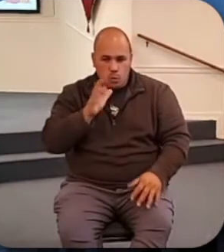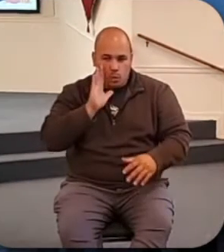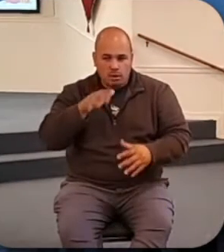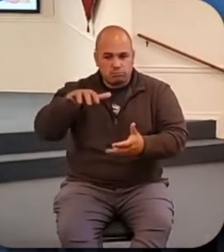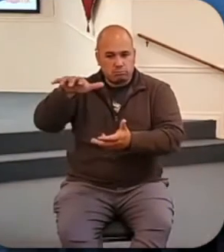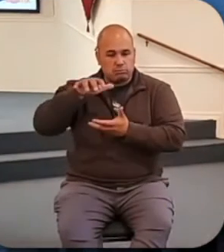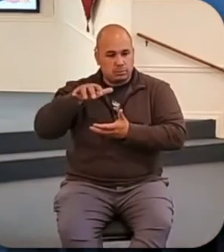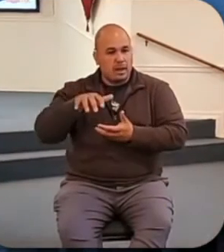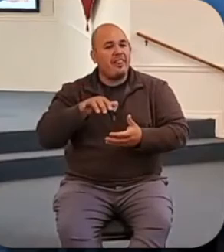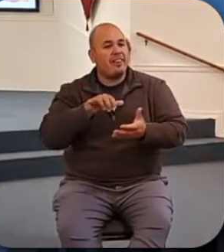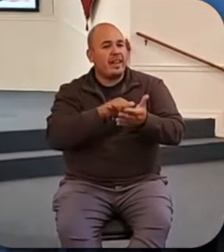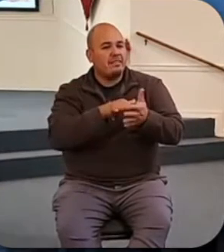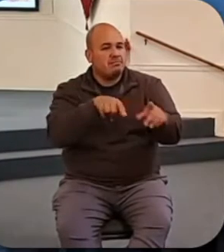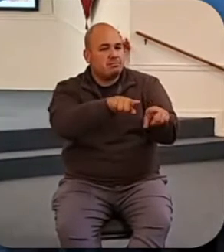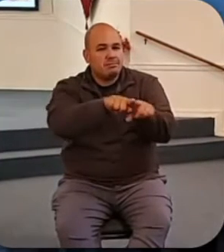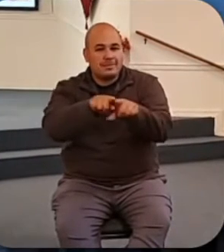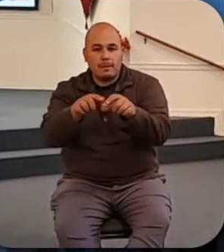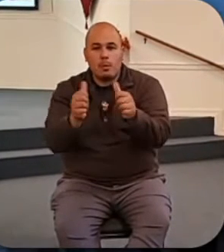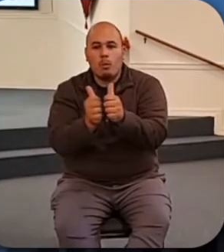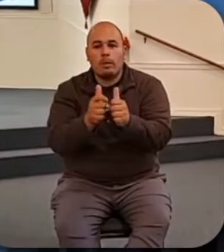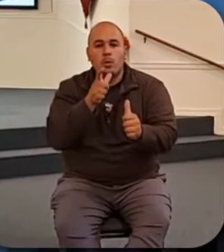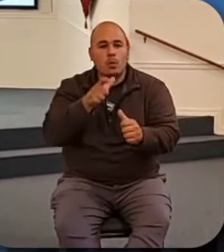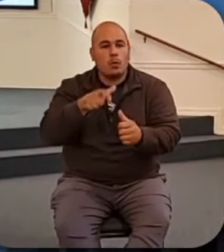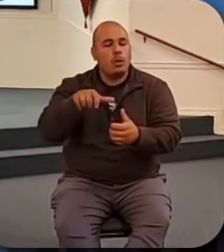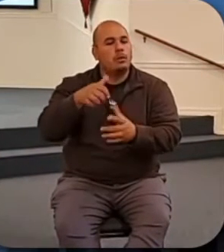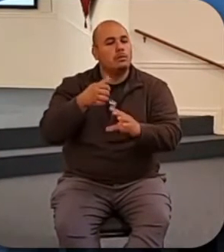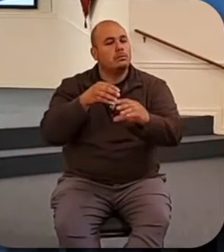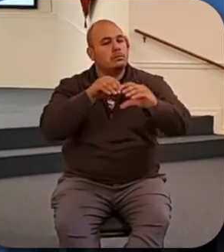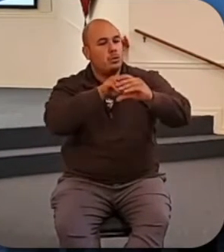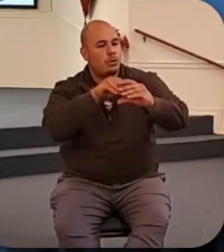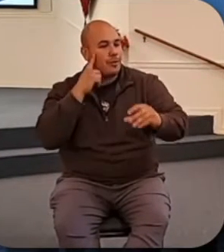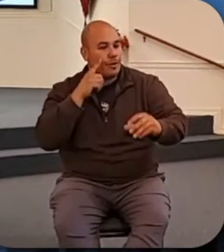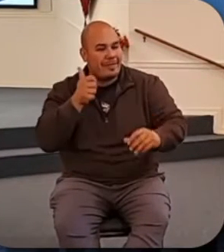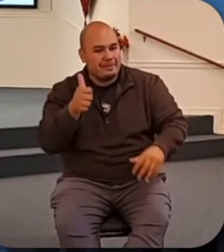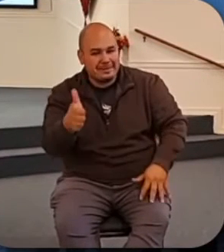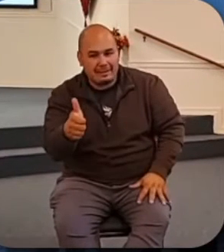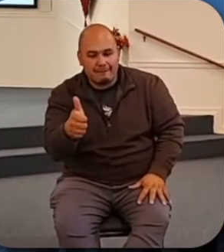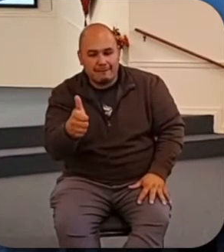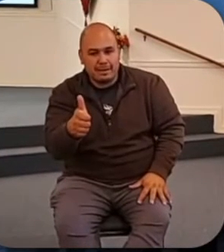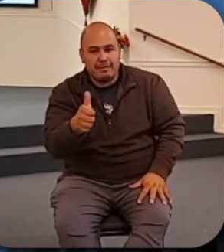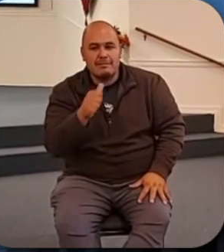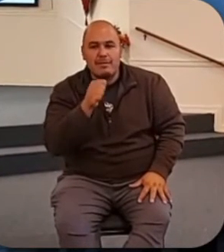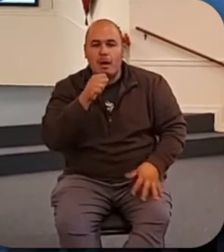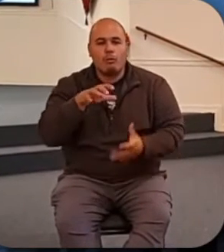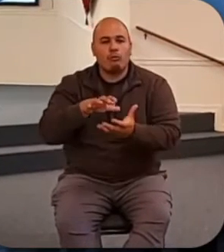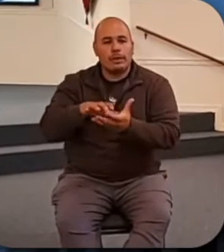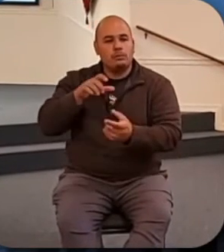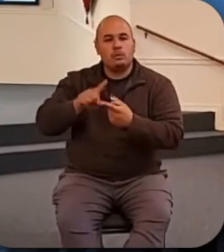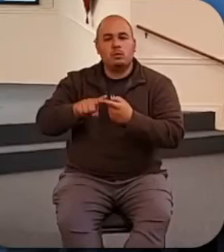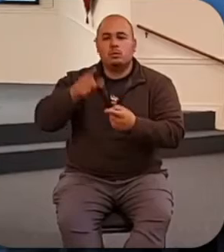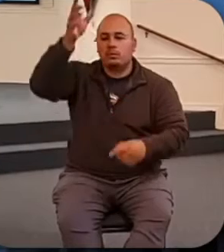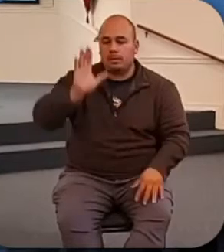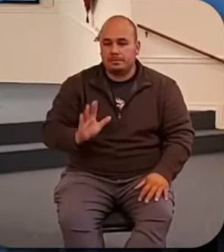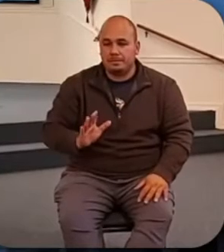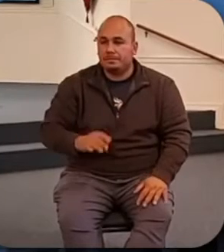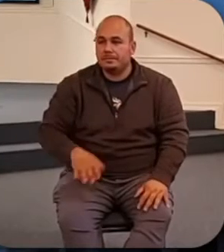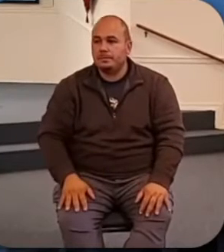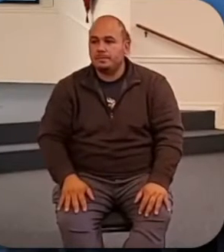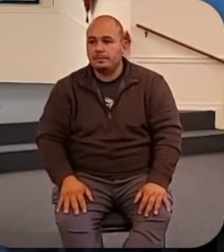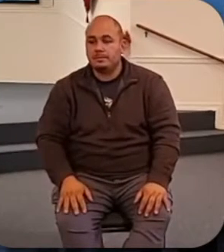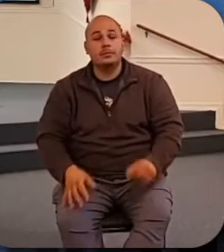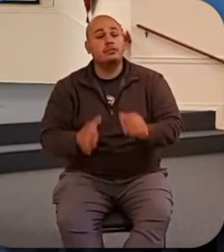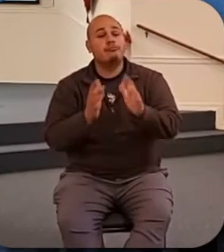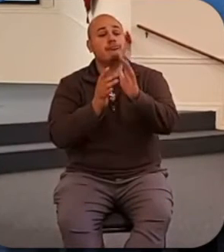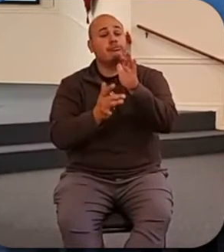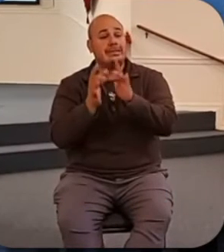This is how it will be with whoever stores up things for themselves, but is not rich toward God. Then Jesus said to his